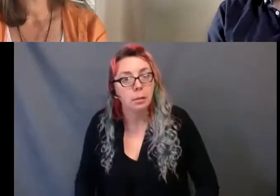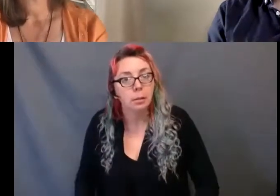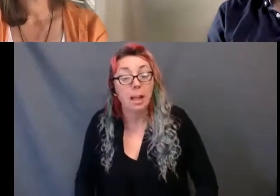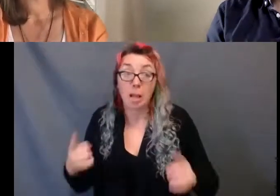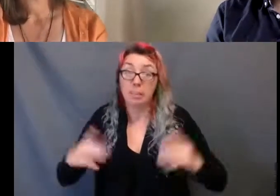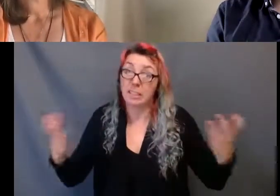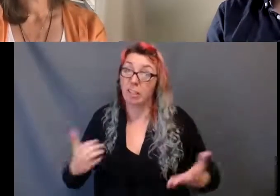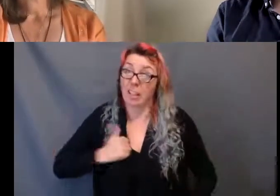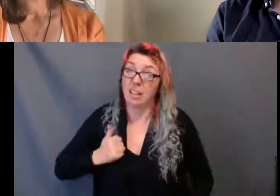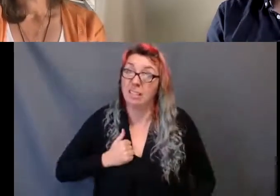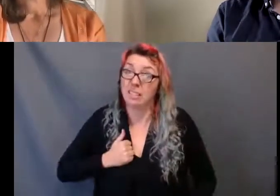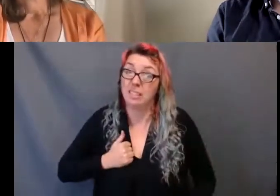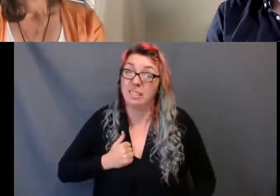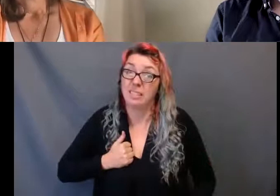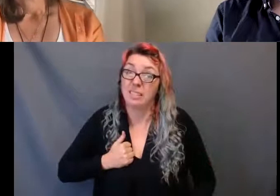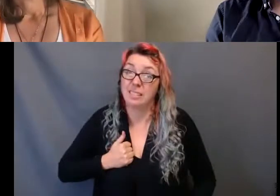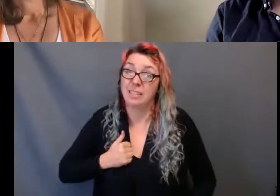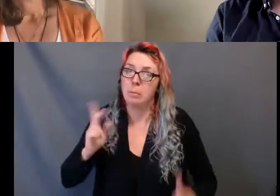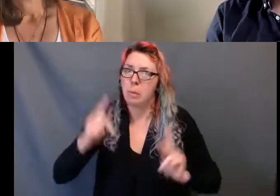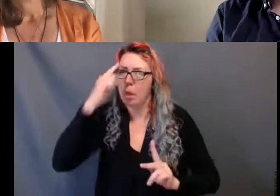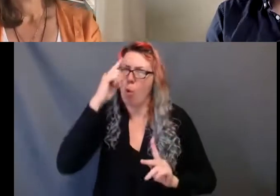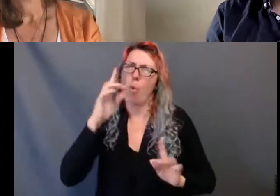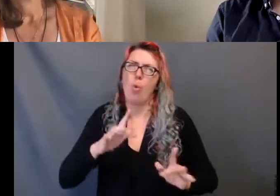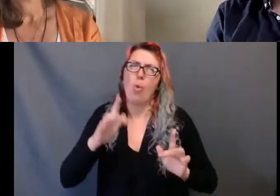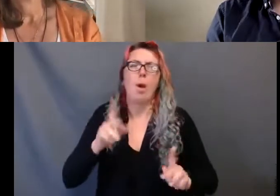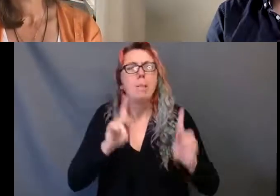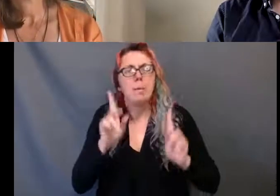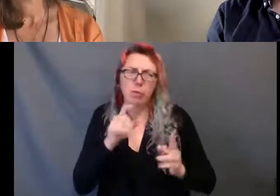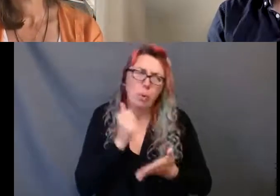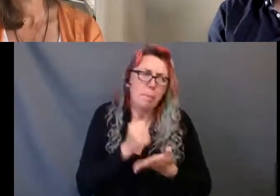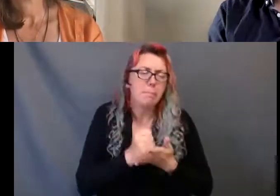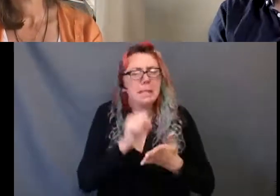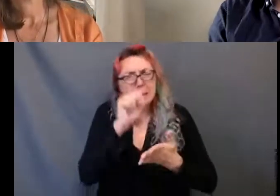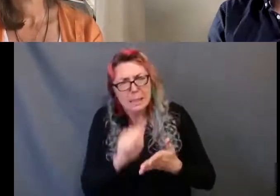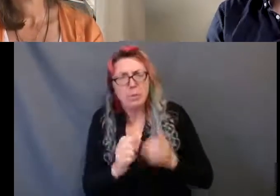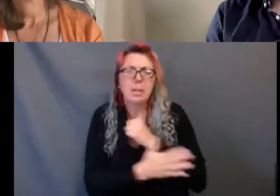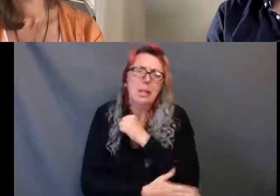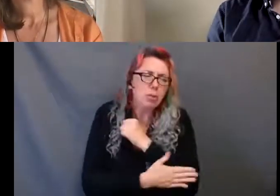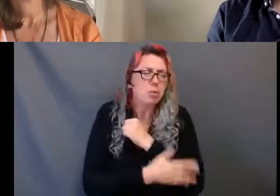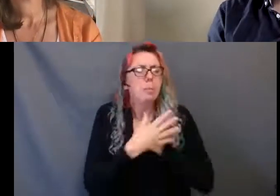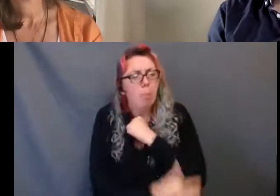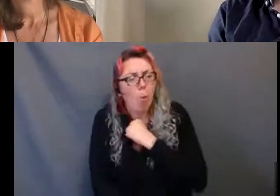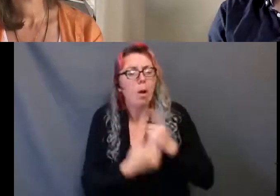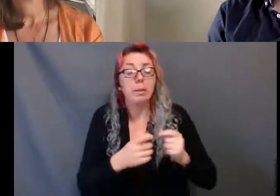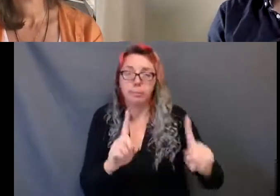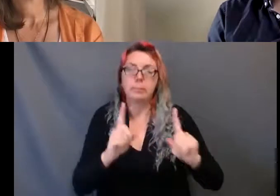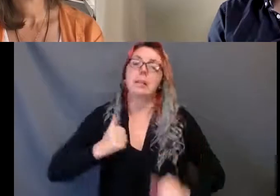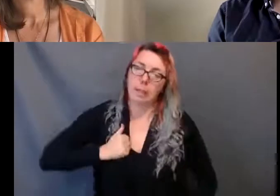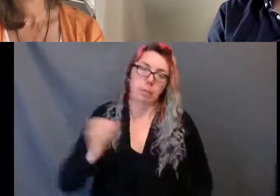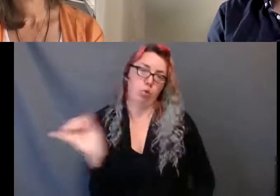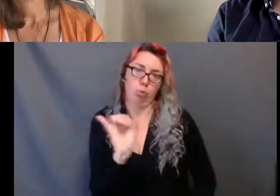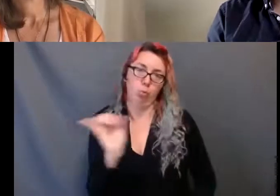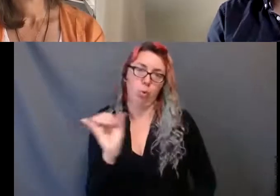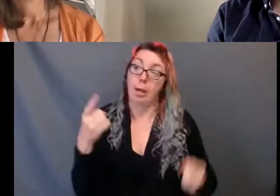And it has been embedded into all of our institutions, from their inception, whose function